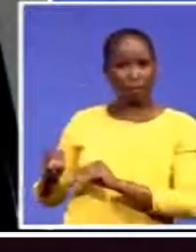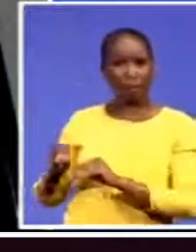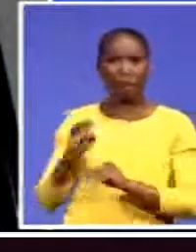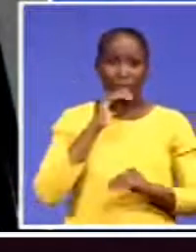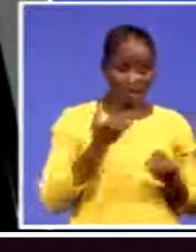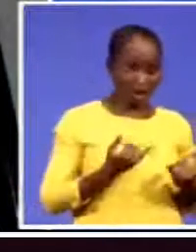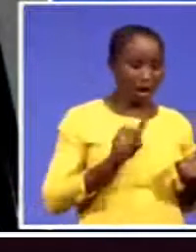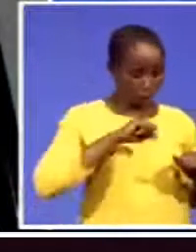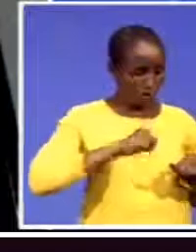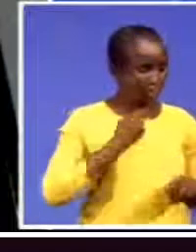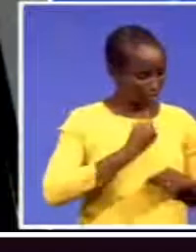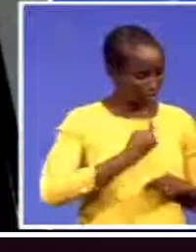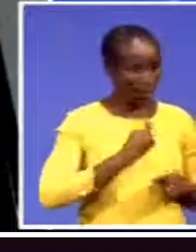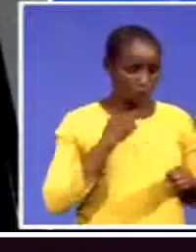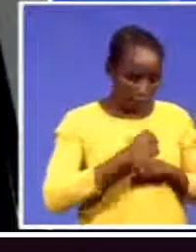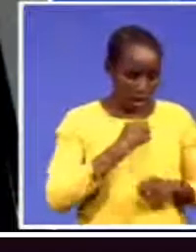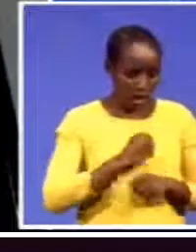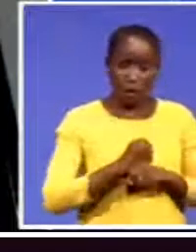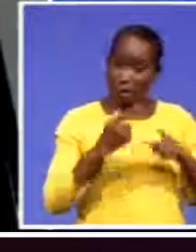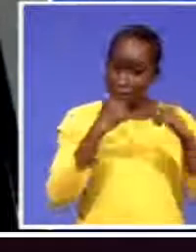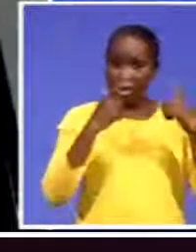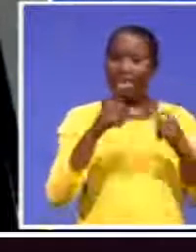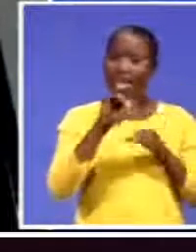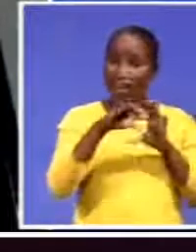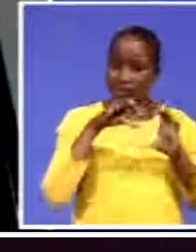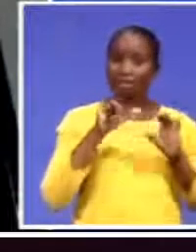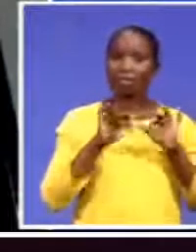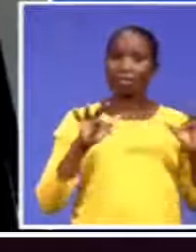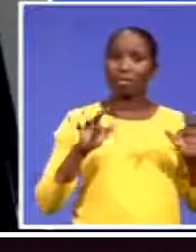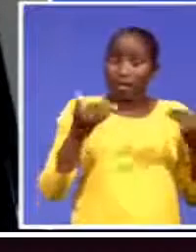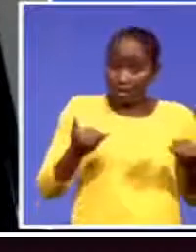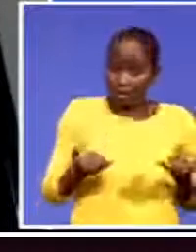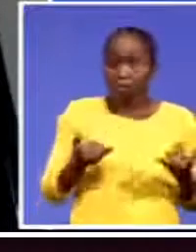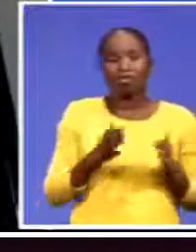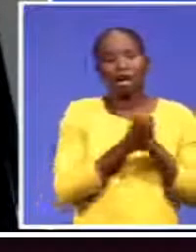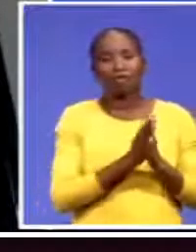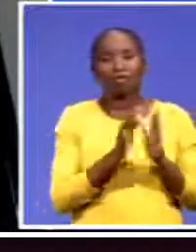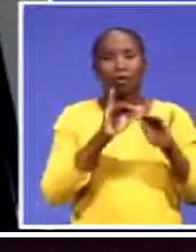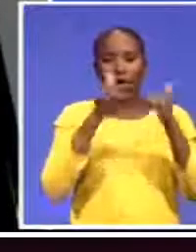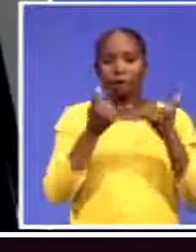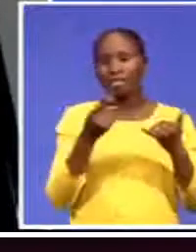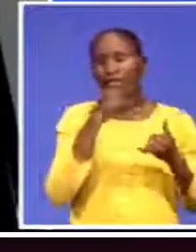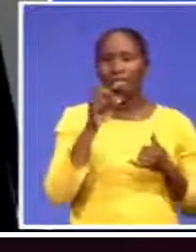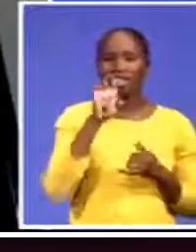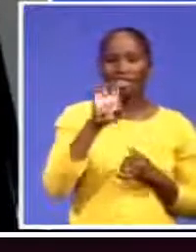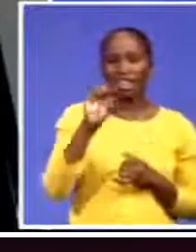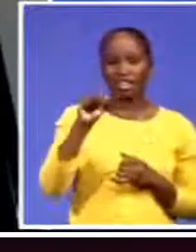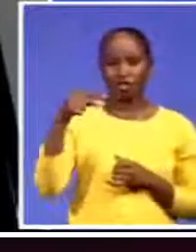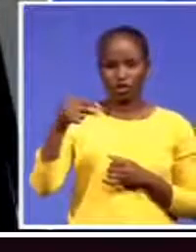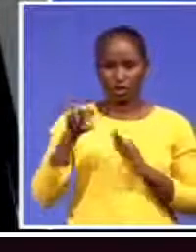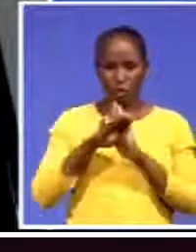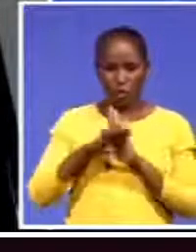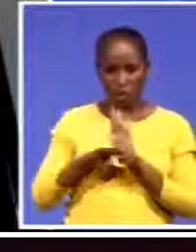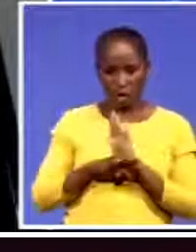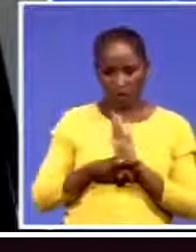investors who are now asking their companies as part of their ESG programs, their environment, social, and governance programs, to